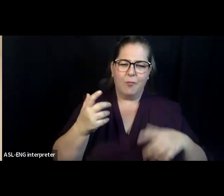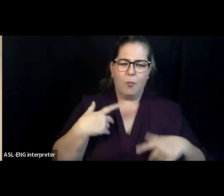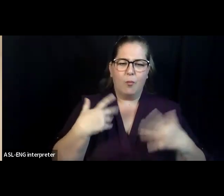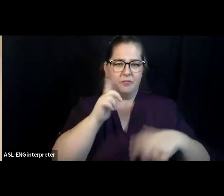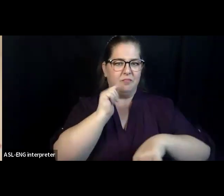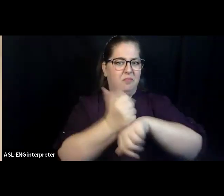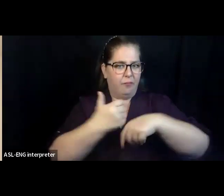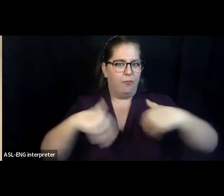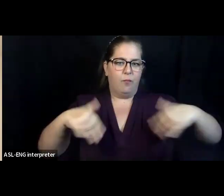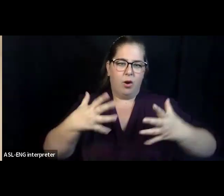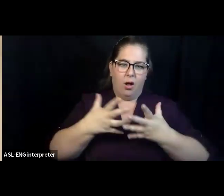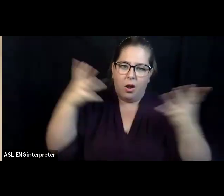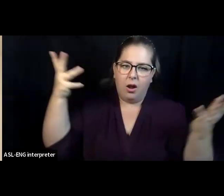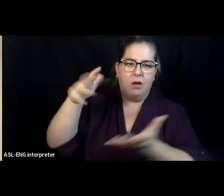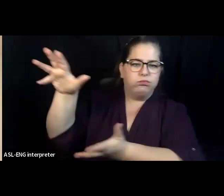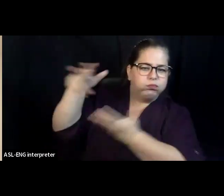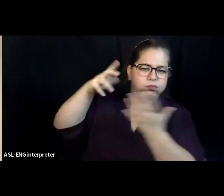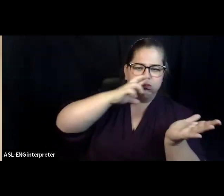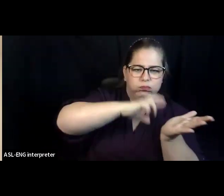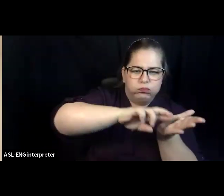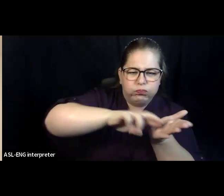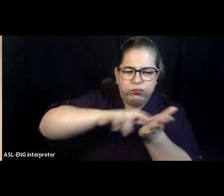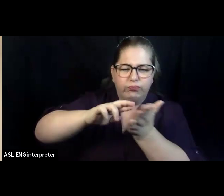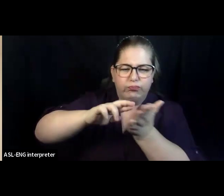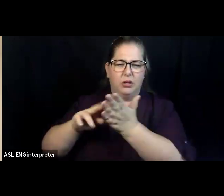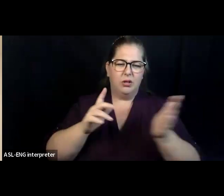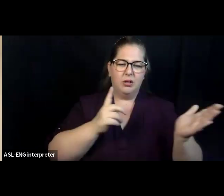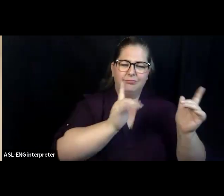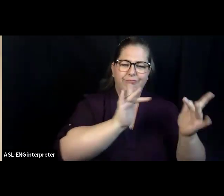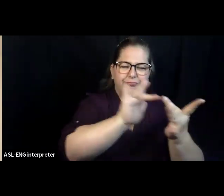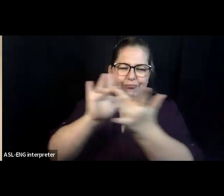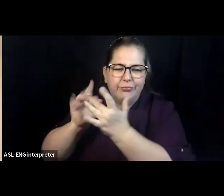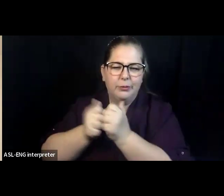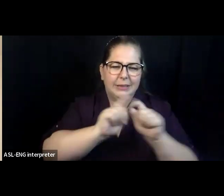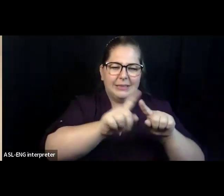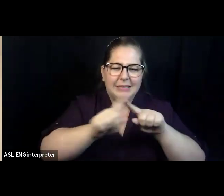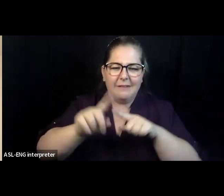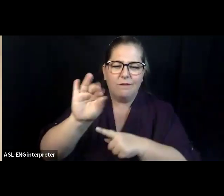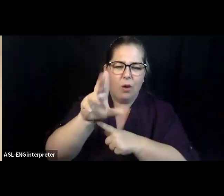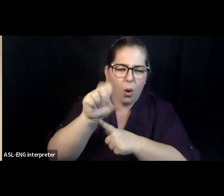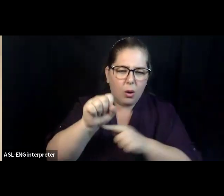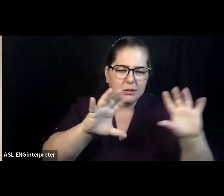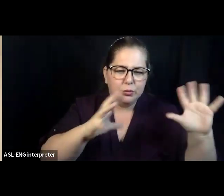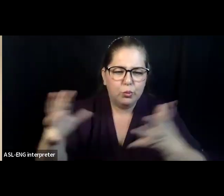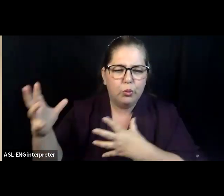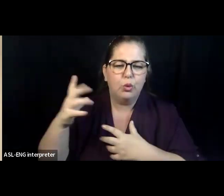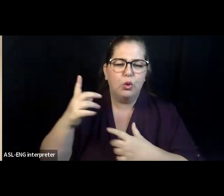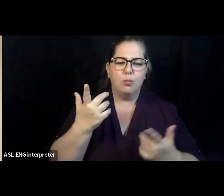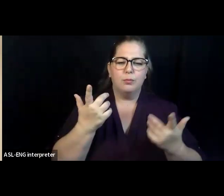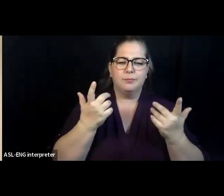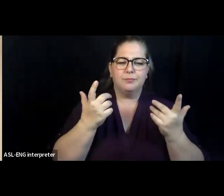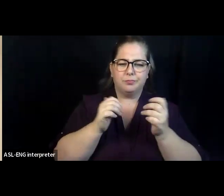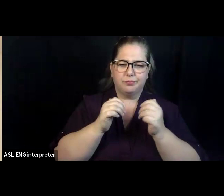to come out, but a very diverse disability population in San Francisco. And we had a team of advisors